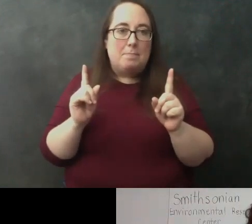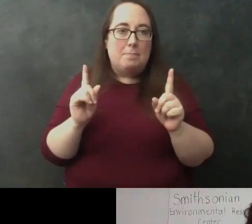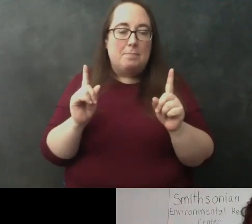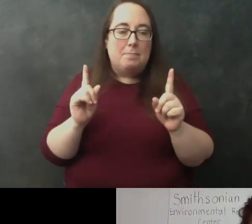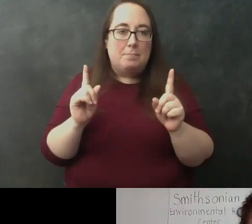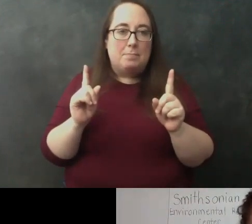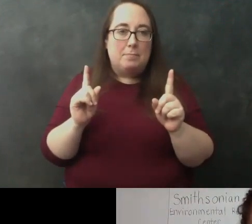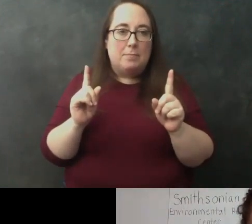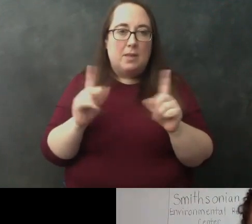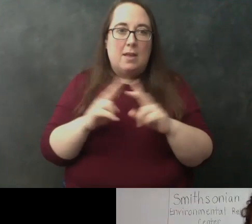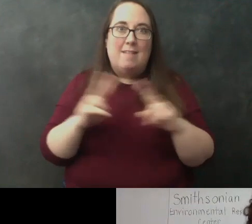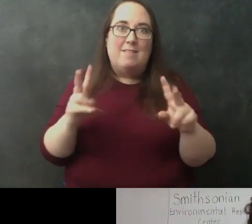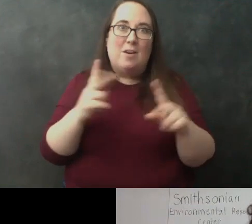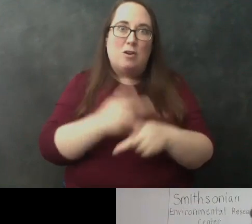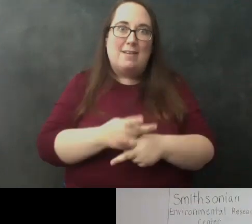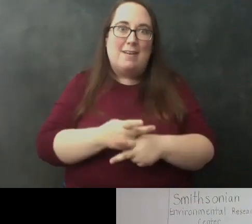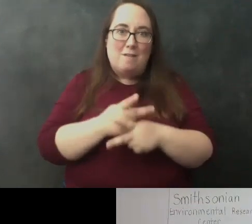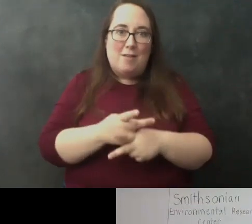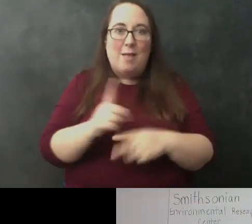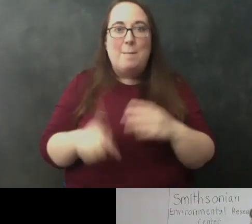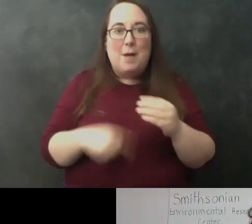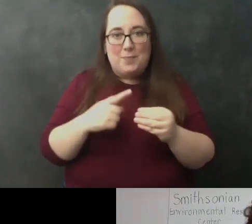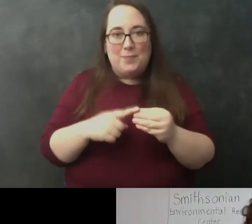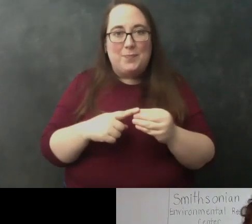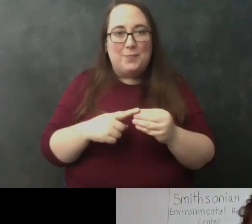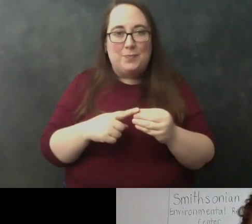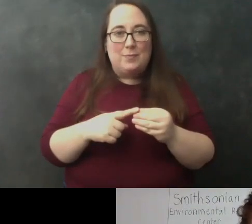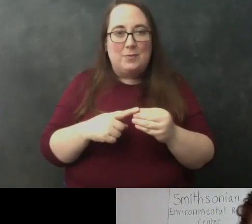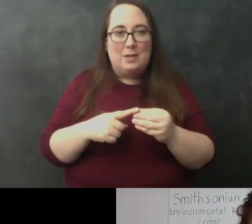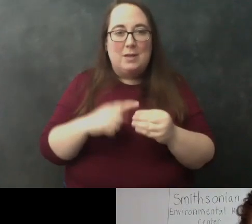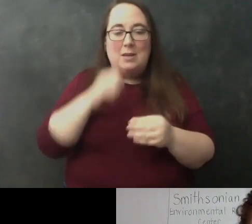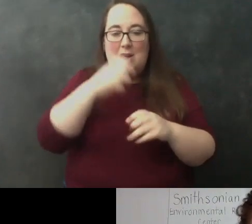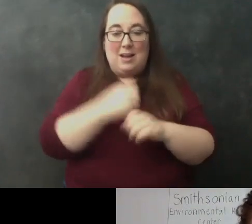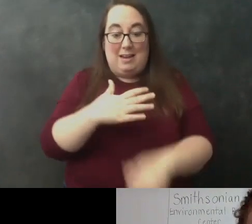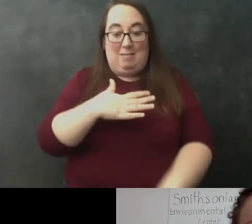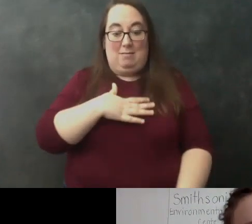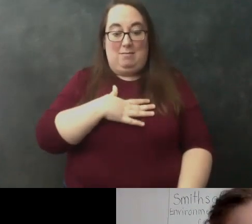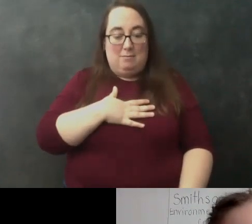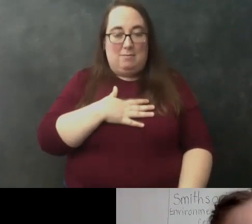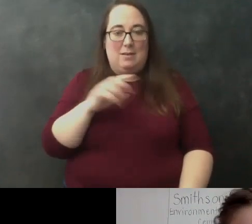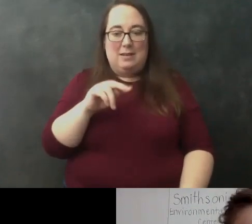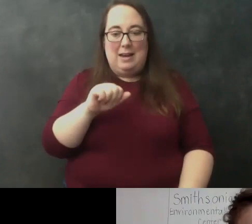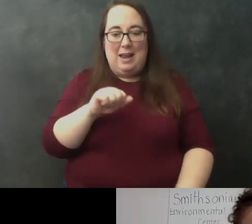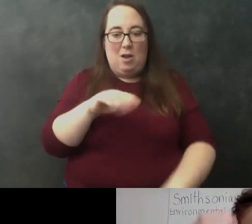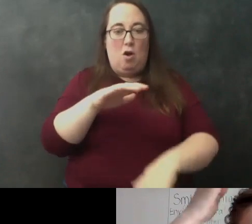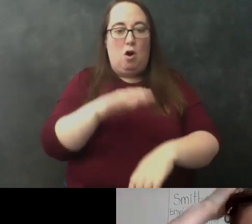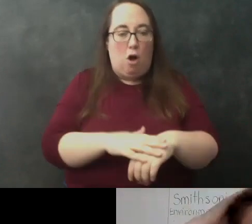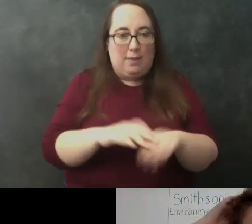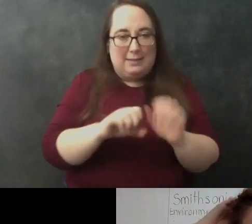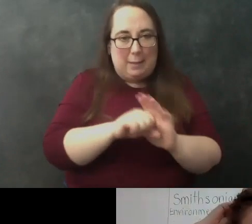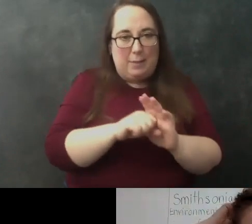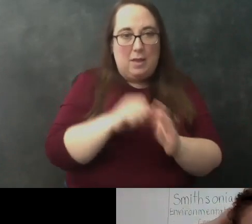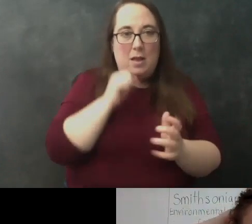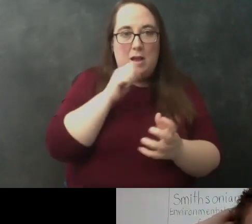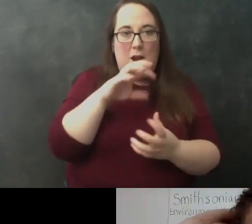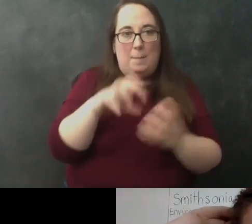very careful about um not getting our own dna in the samples and also not about mixing dna